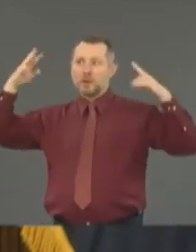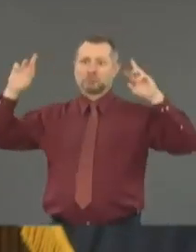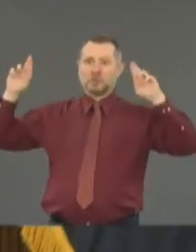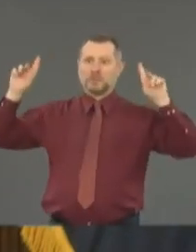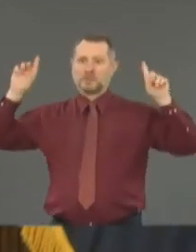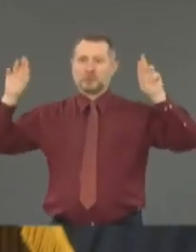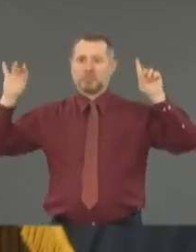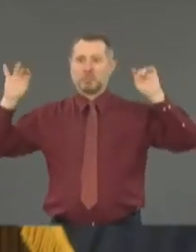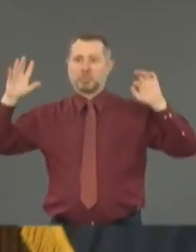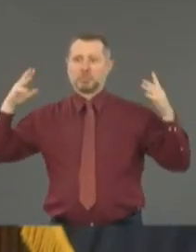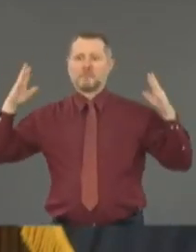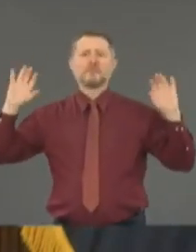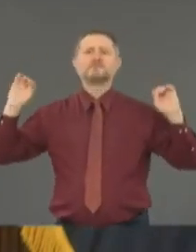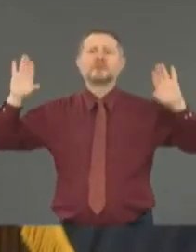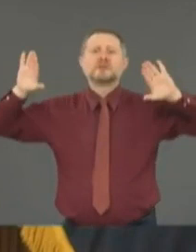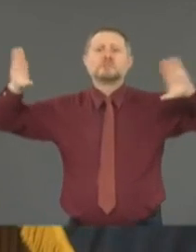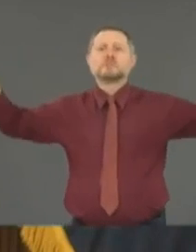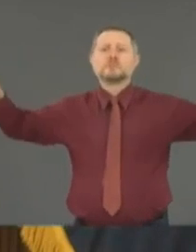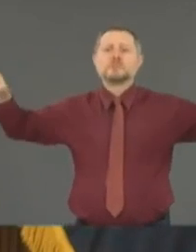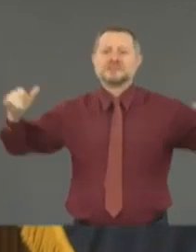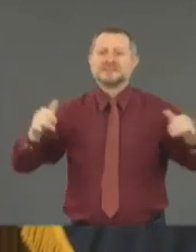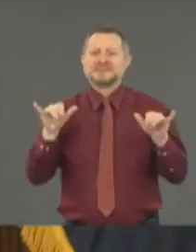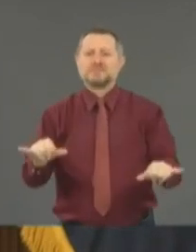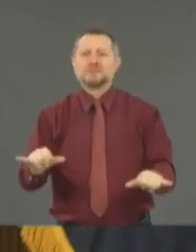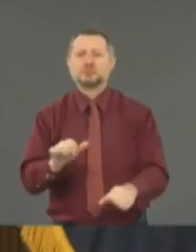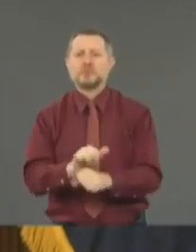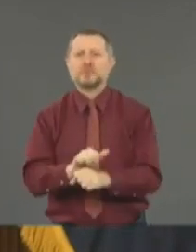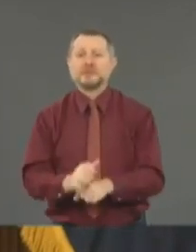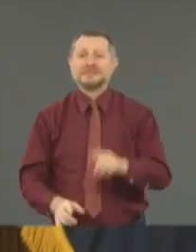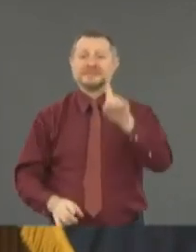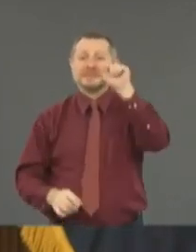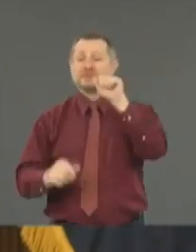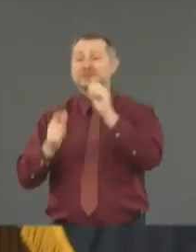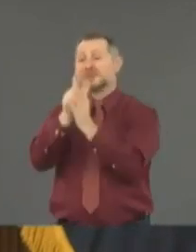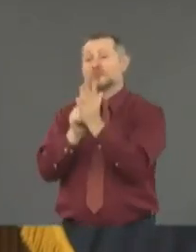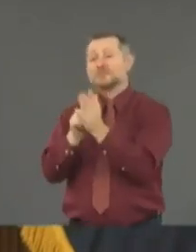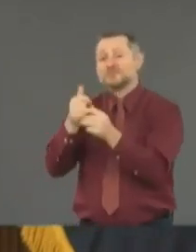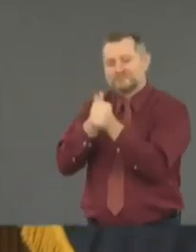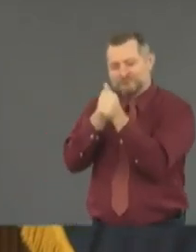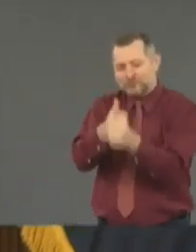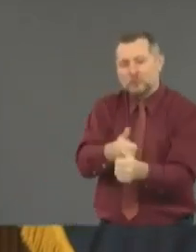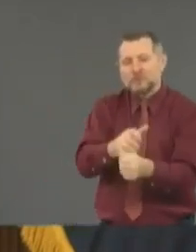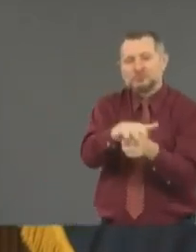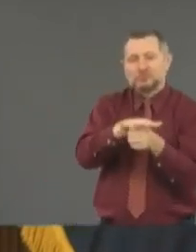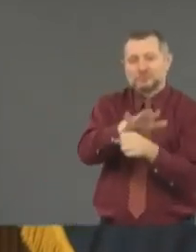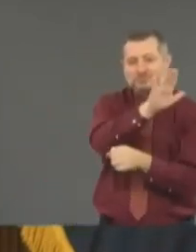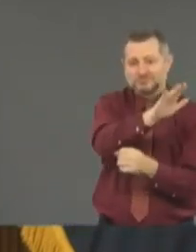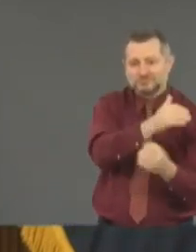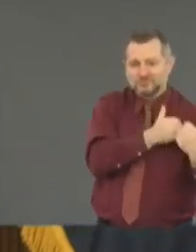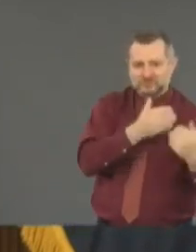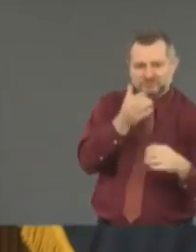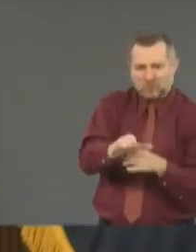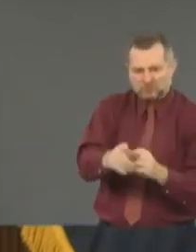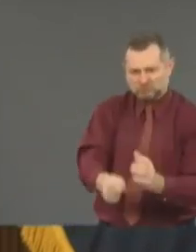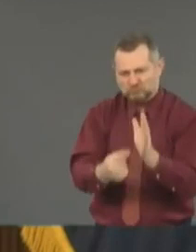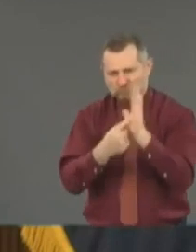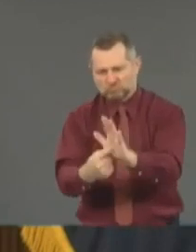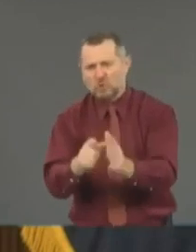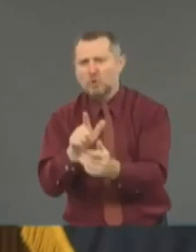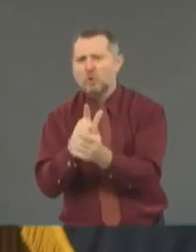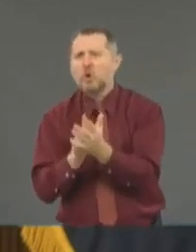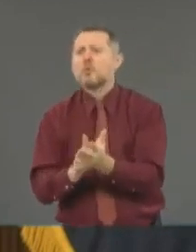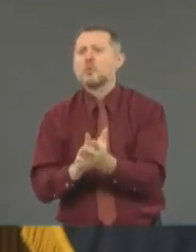DAs have to do their jobs. Enforce the law. I'm not interested in a political enforcement of law.